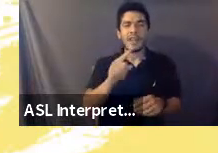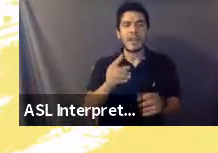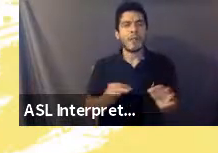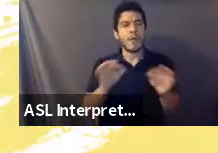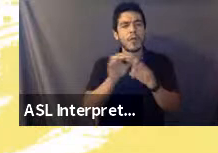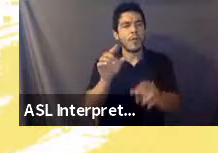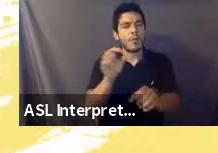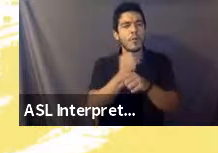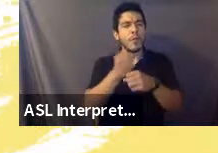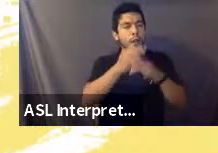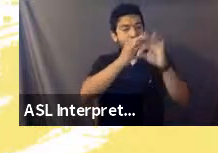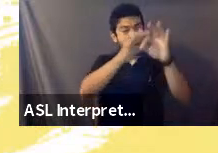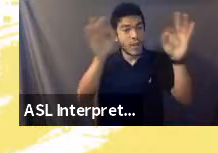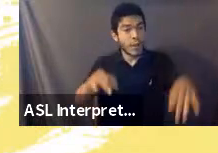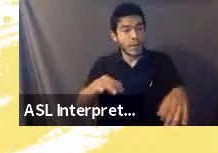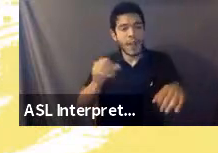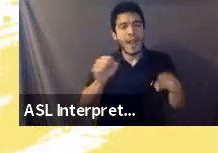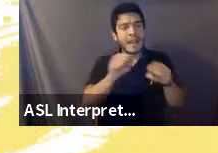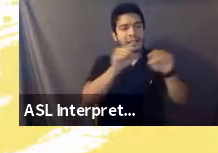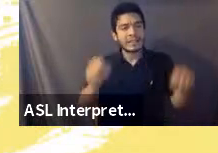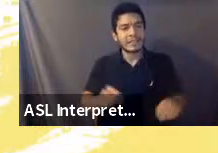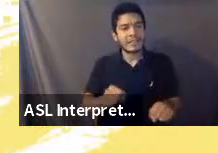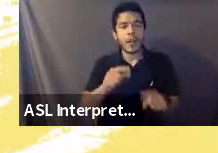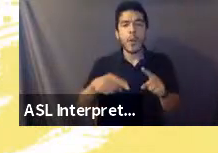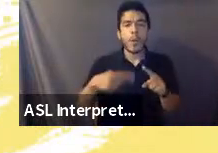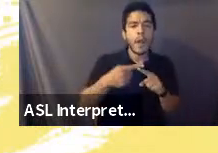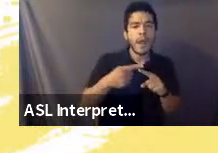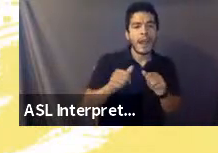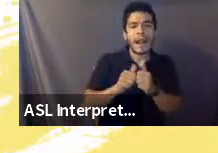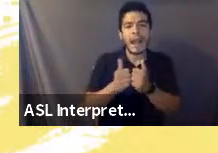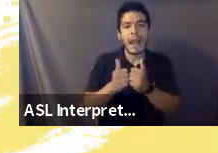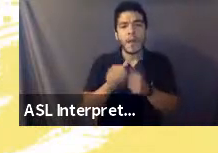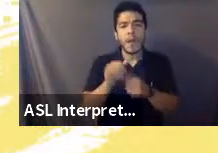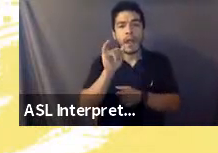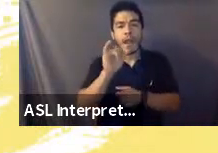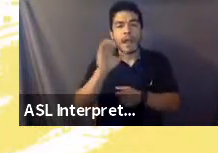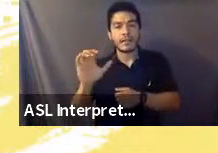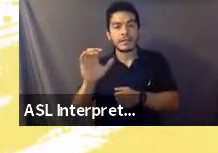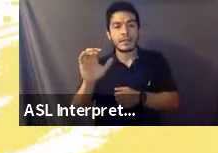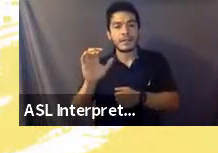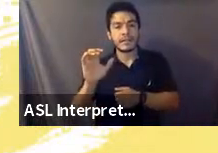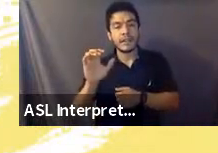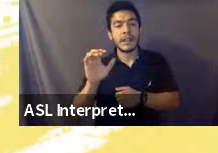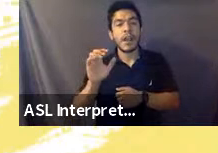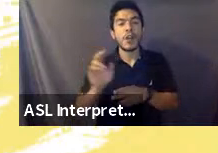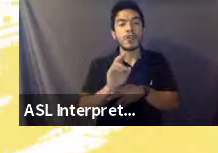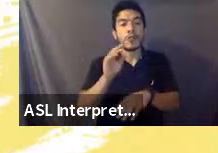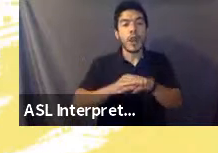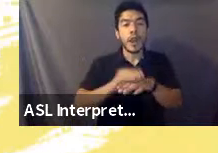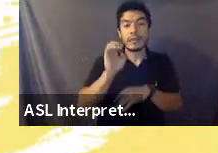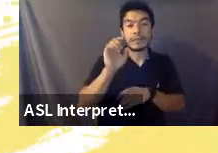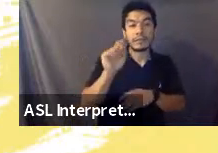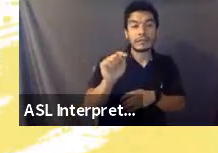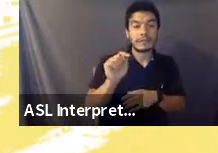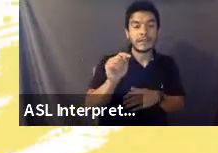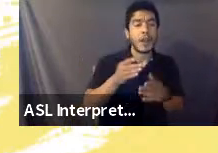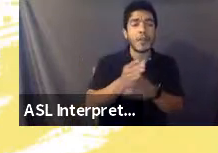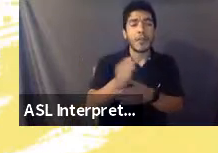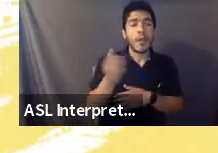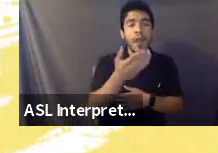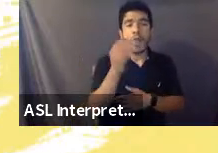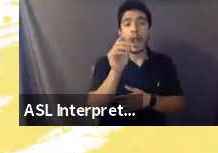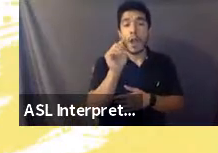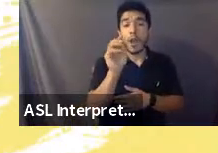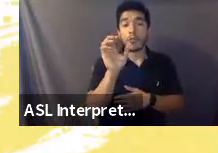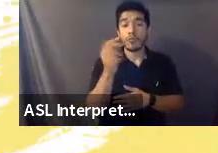for when and how intimacy coordinators are used on set. And through our outreach and